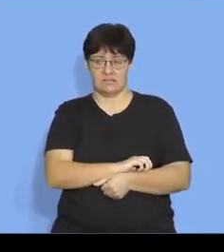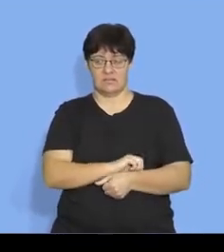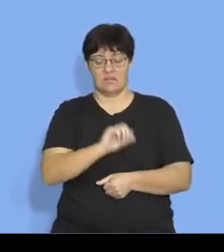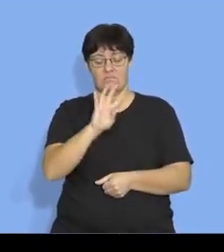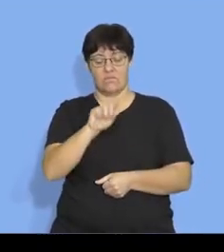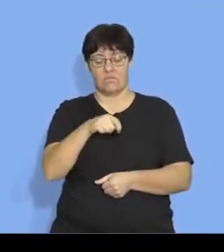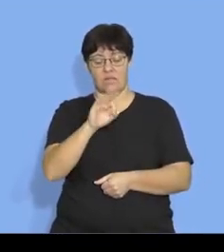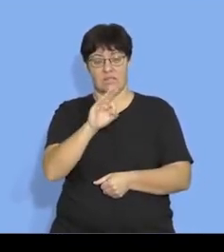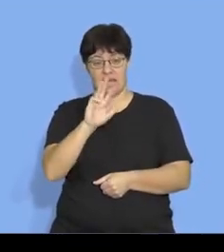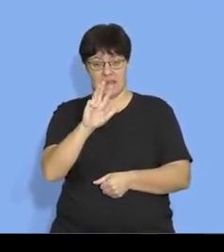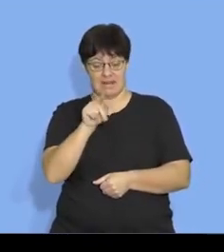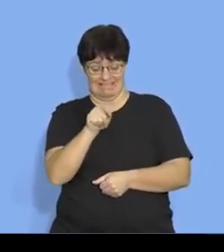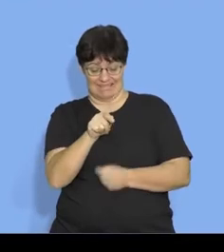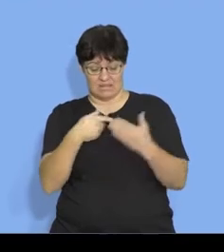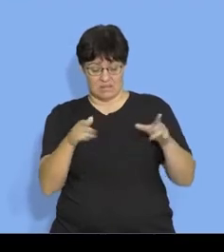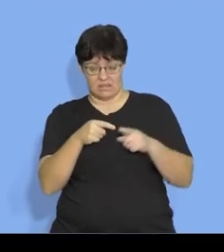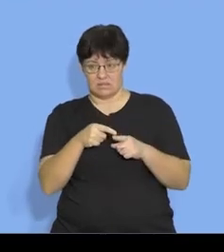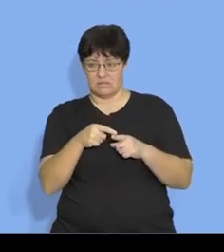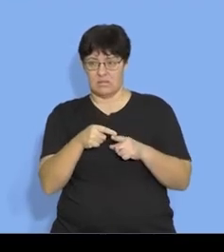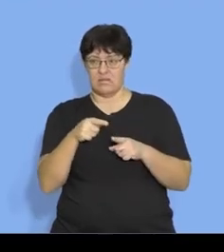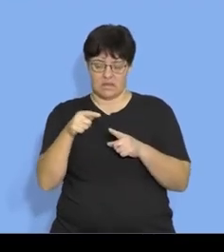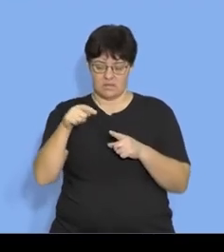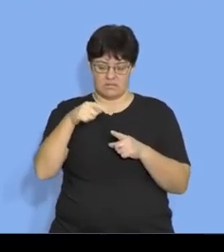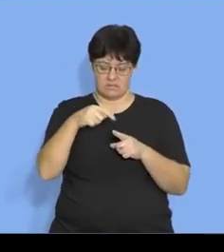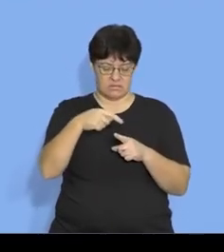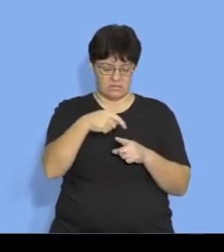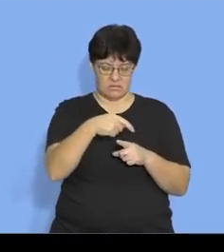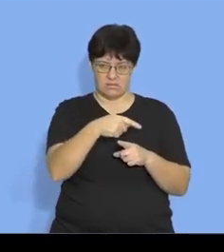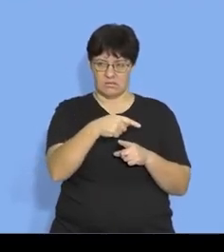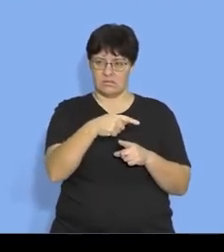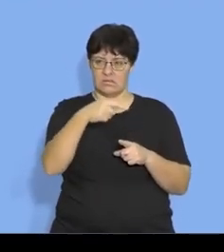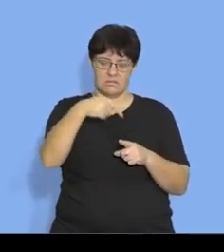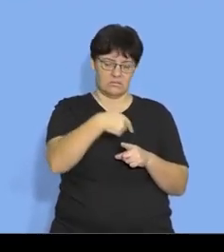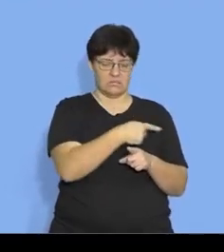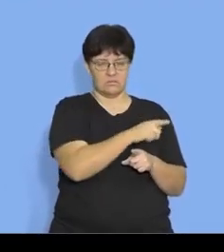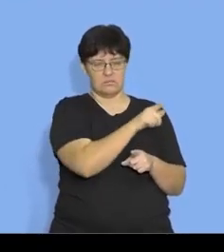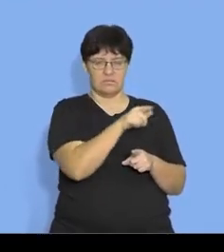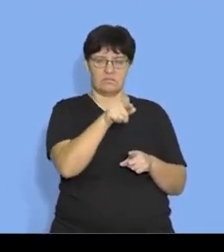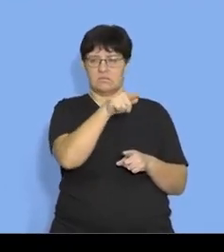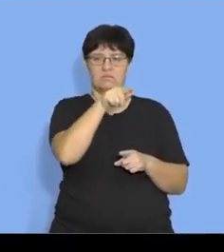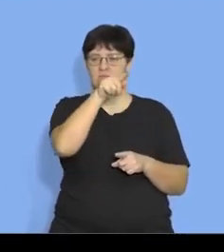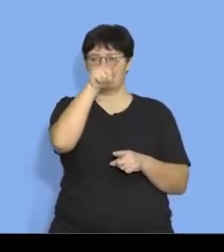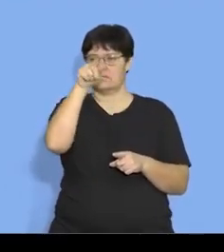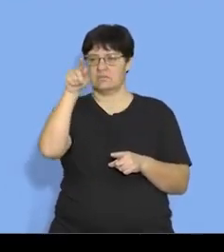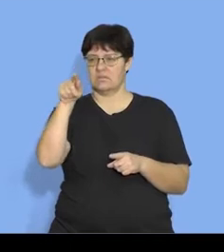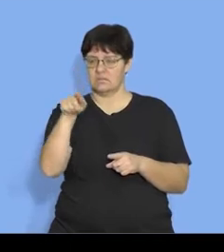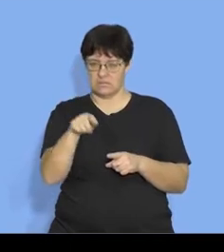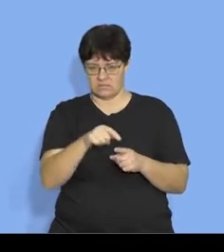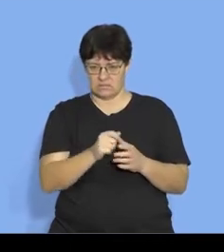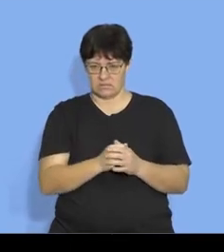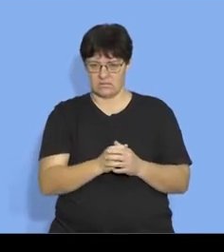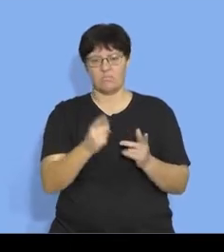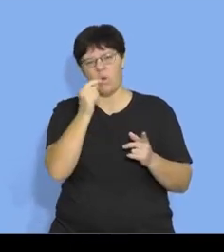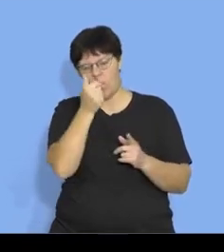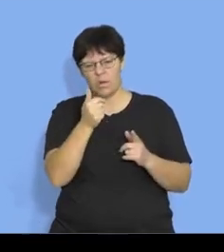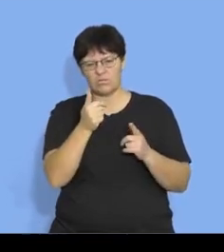nine kilometers is and then she went for a walk and went followed this very strange little path it almost looks like a